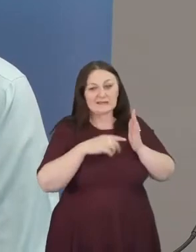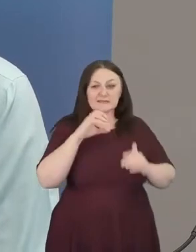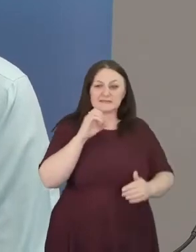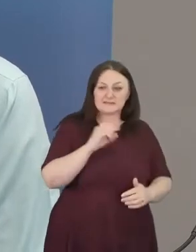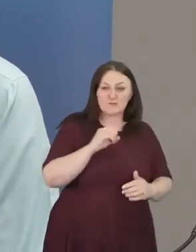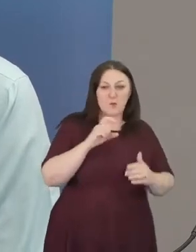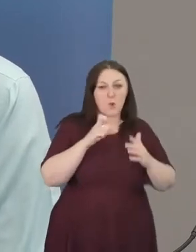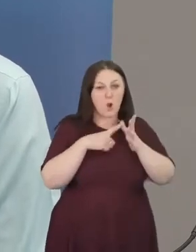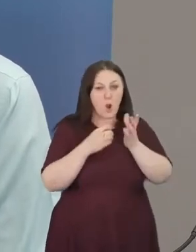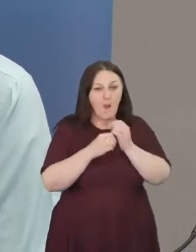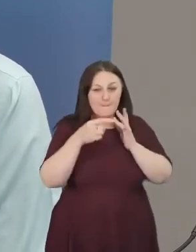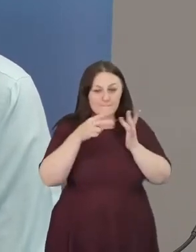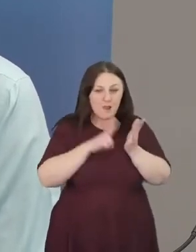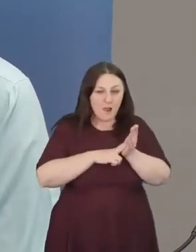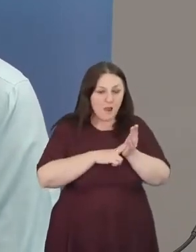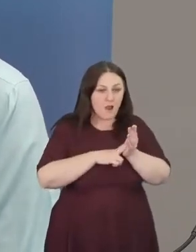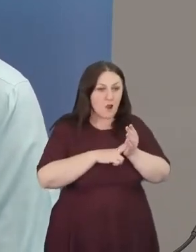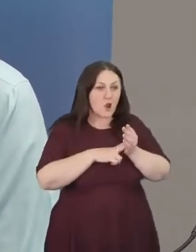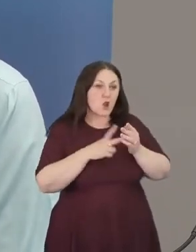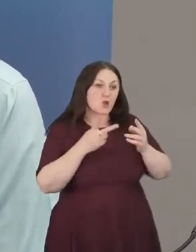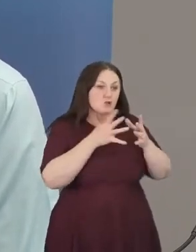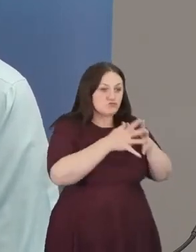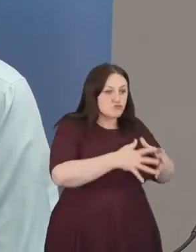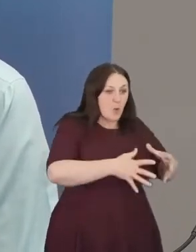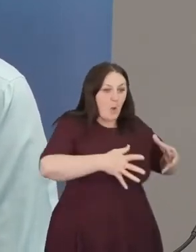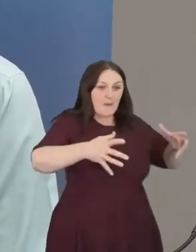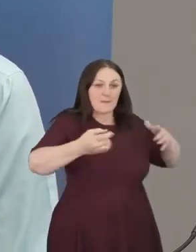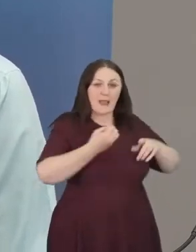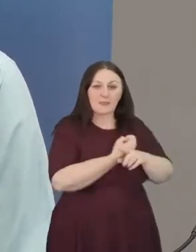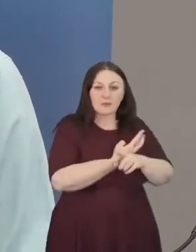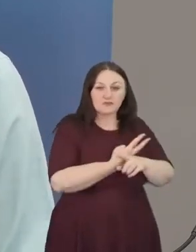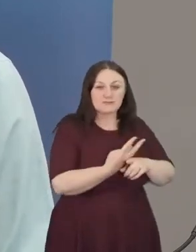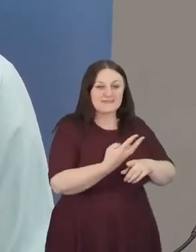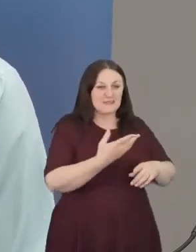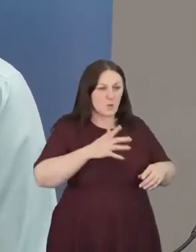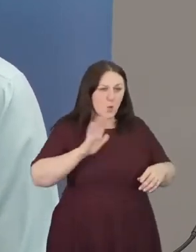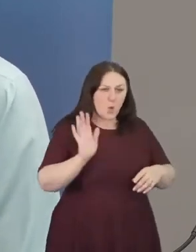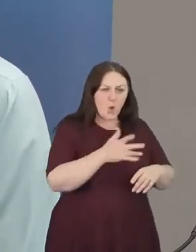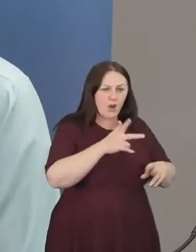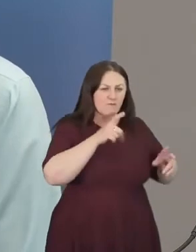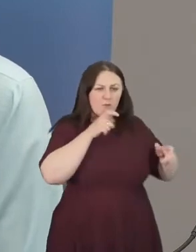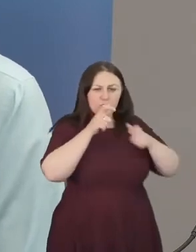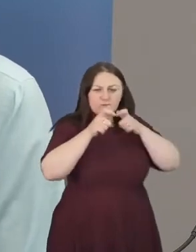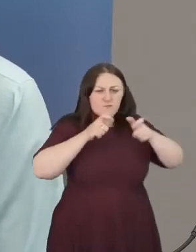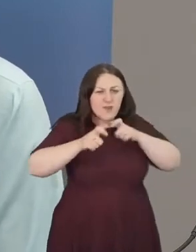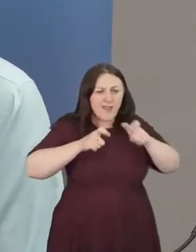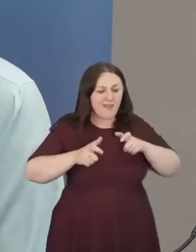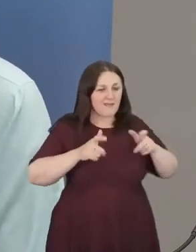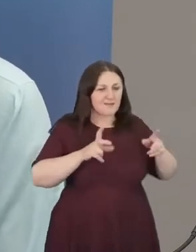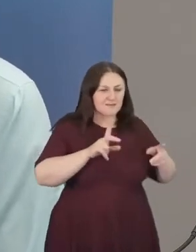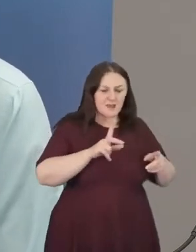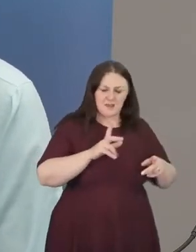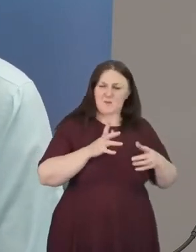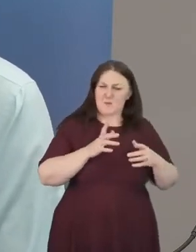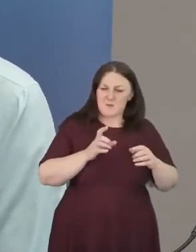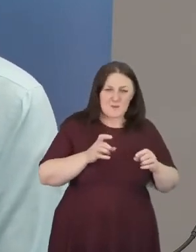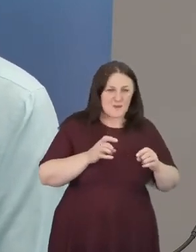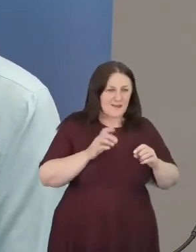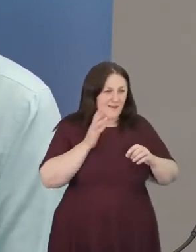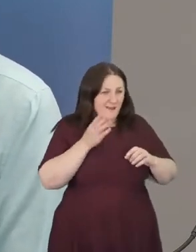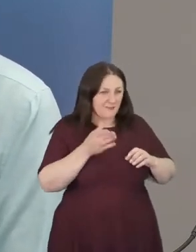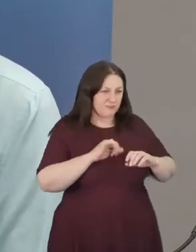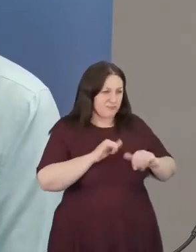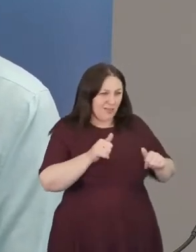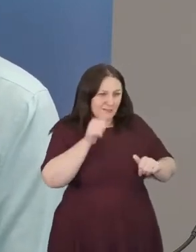growing back the green. These are all buzz phrases that you'll hear flying around the media